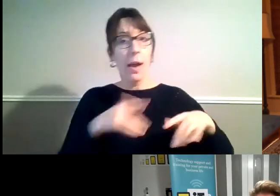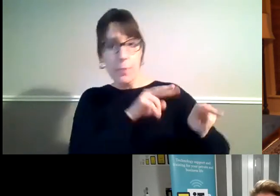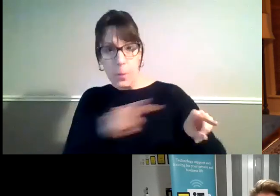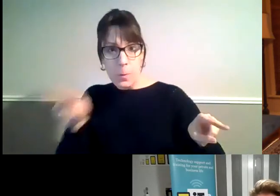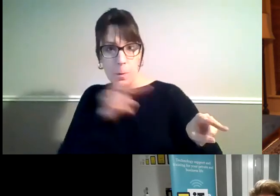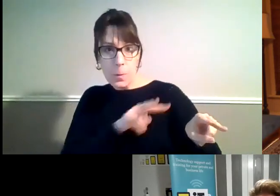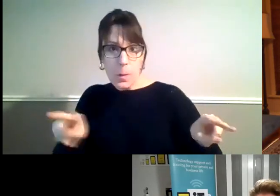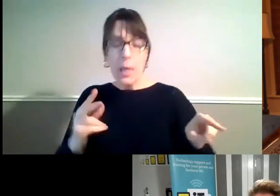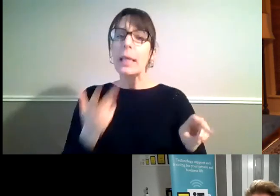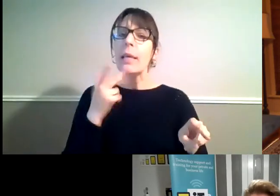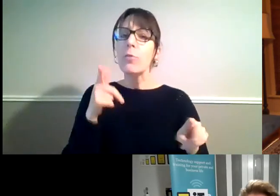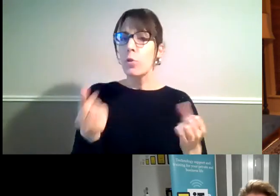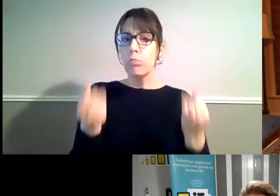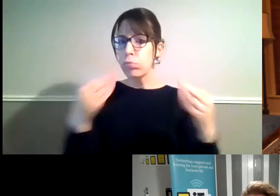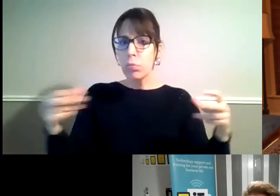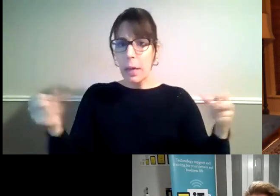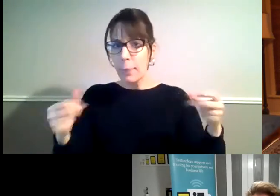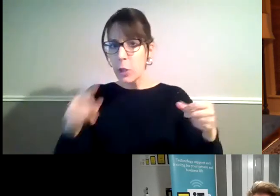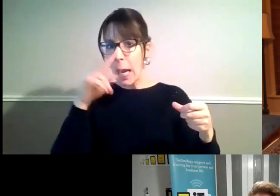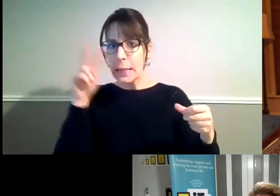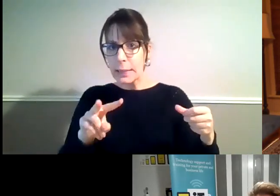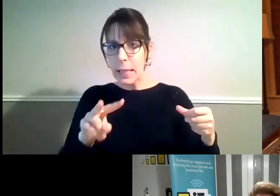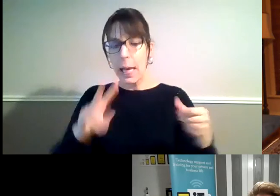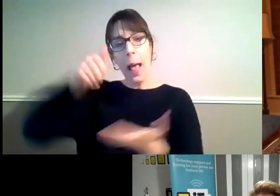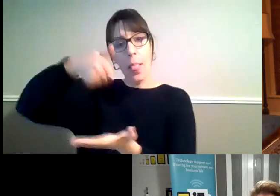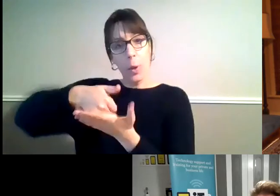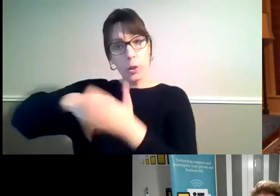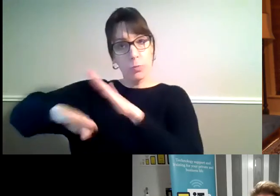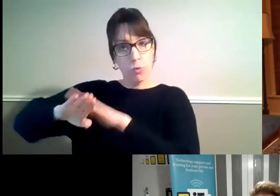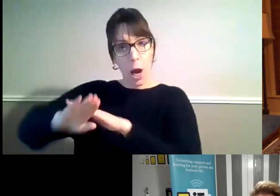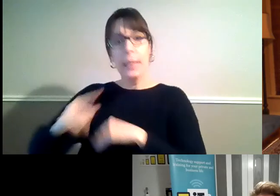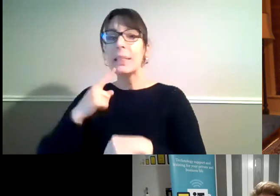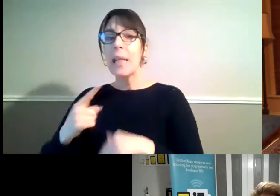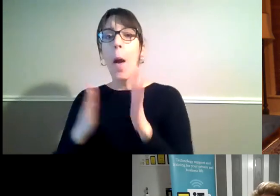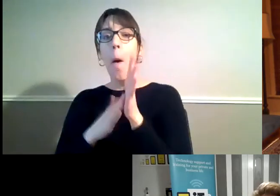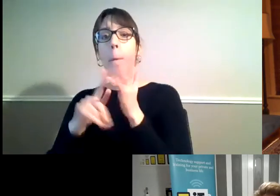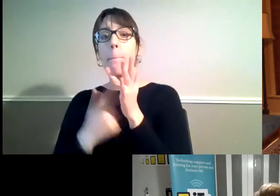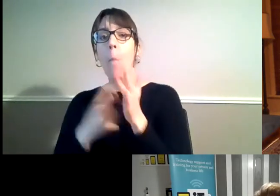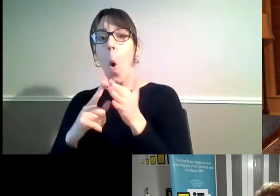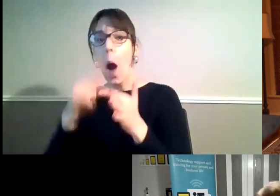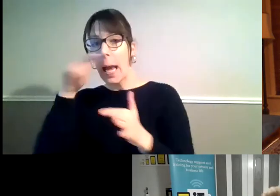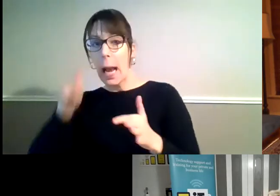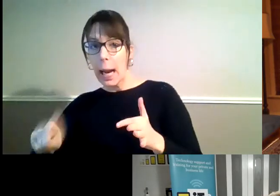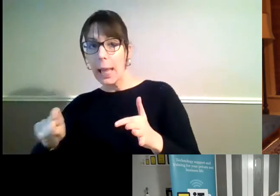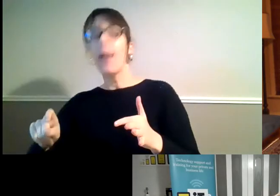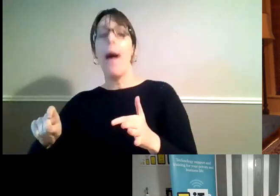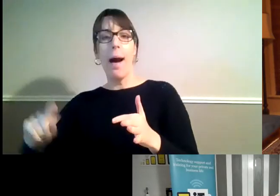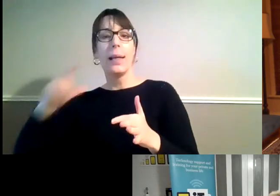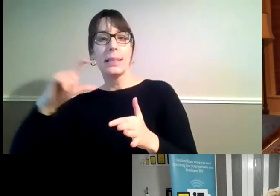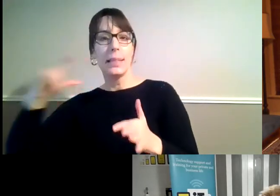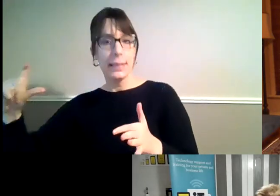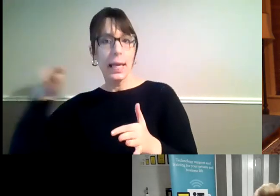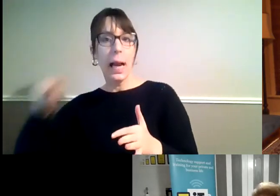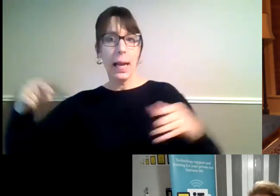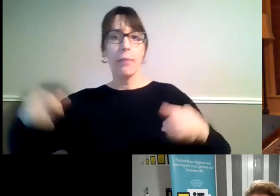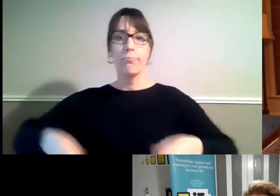that turned on, there is a more option at the bottom right that lets you turn on that live streaming of the captions.